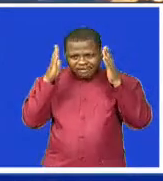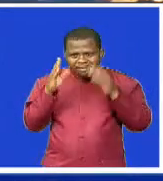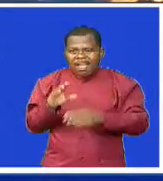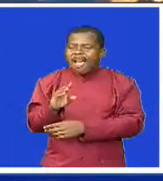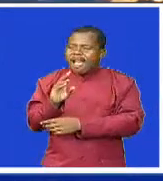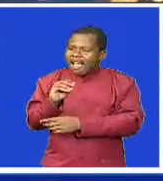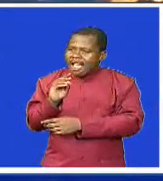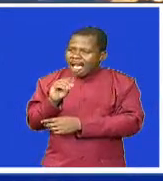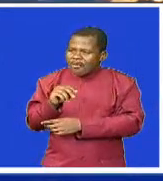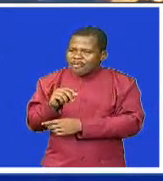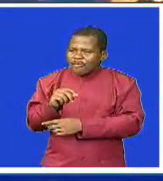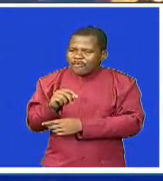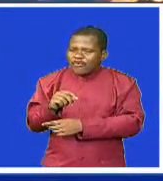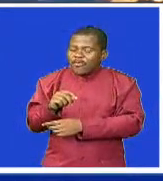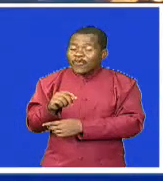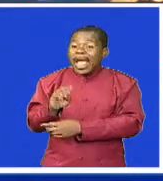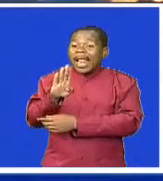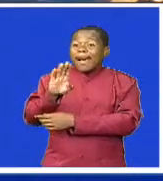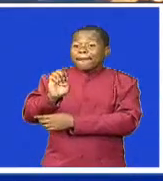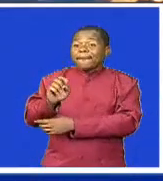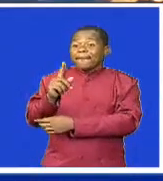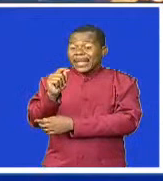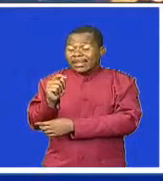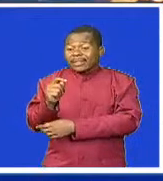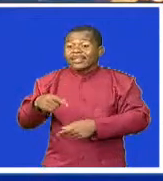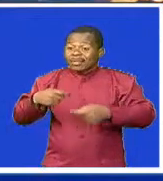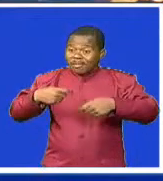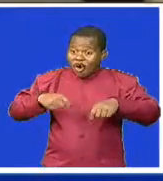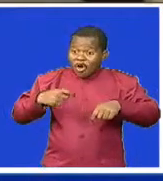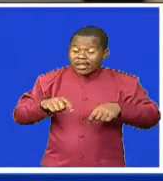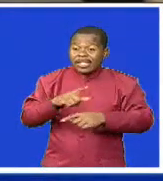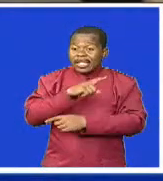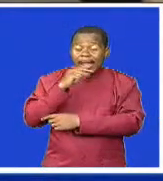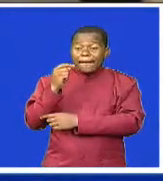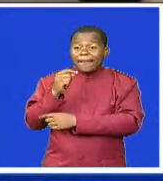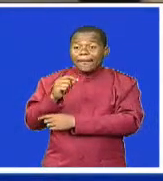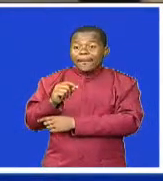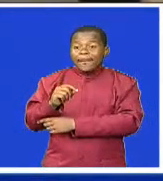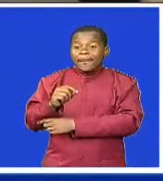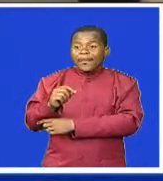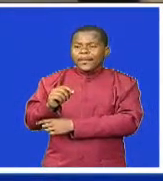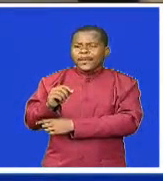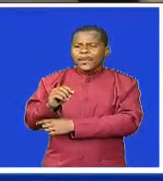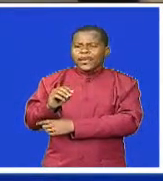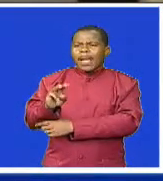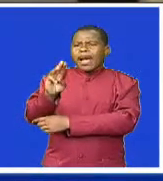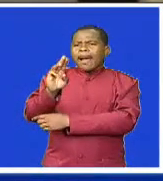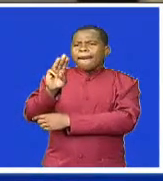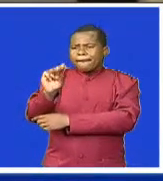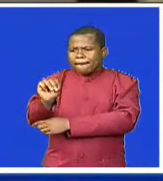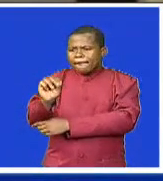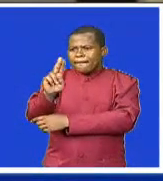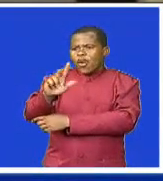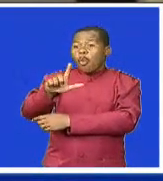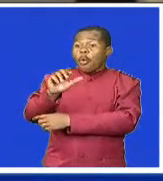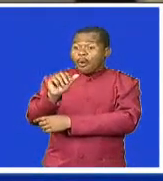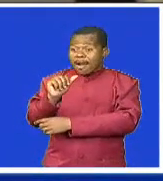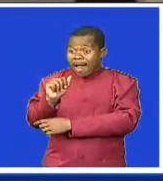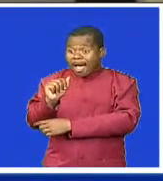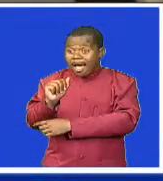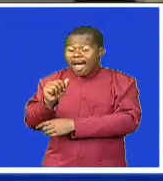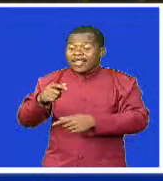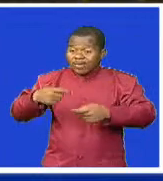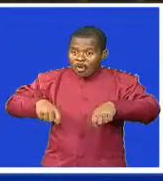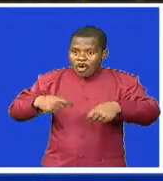The gaming board says the platform is very safe to use. Ema Swati will now bet in a legal and safe